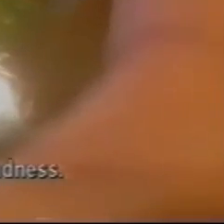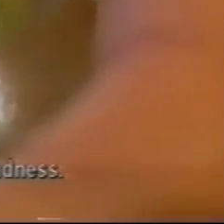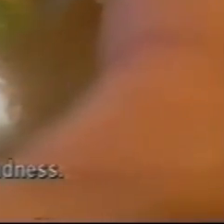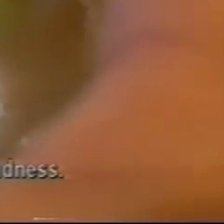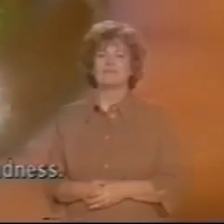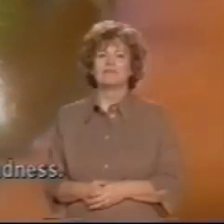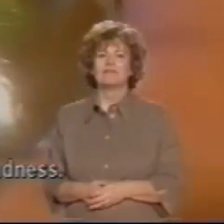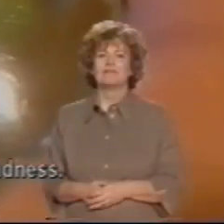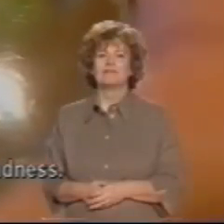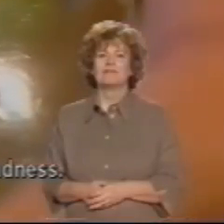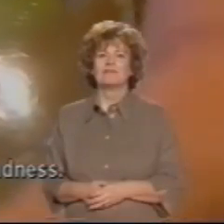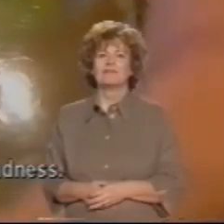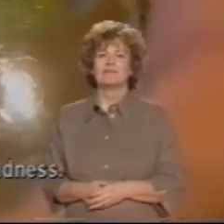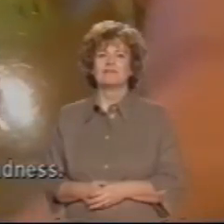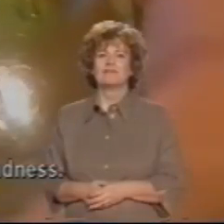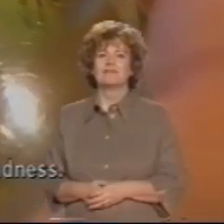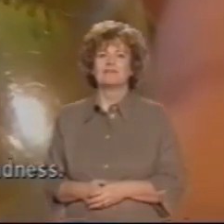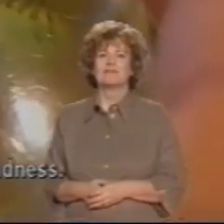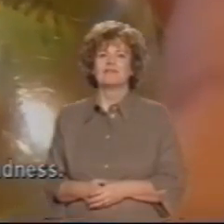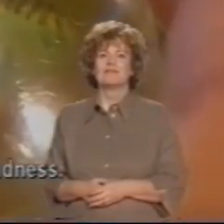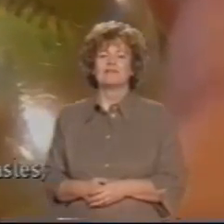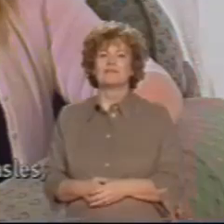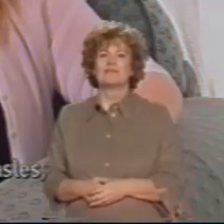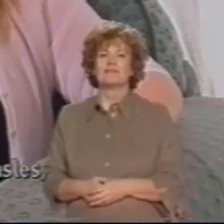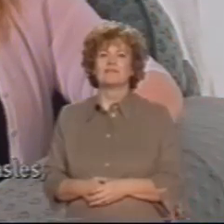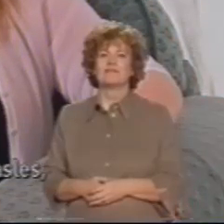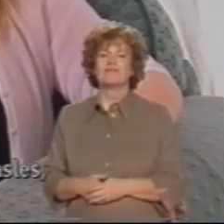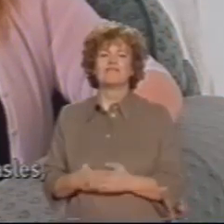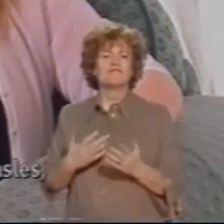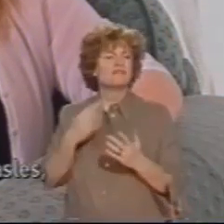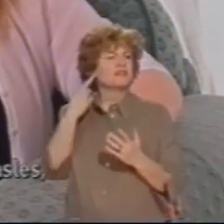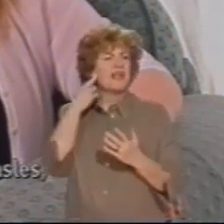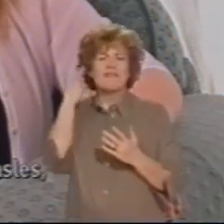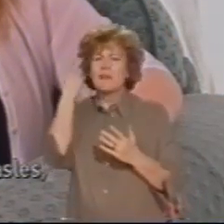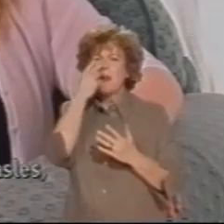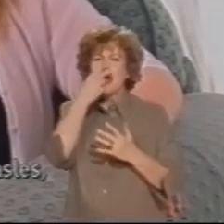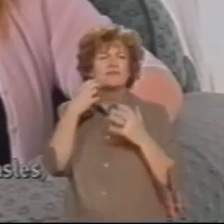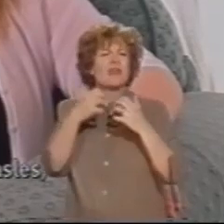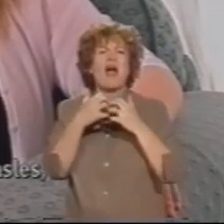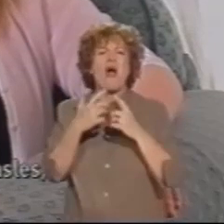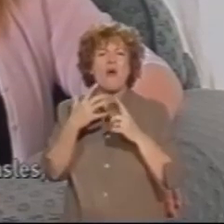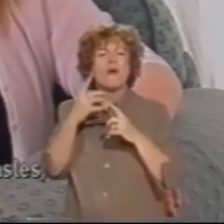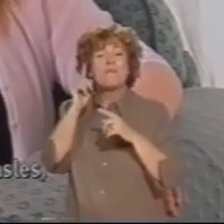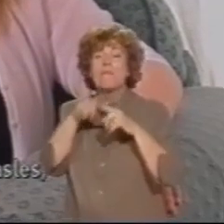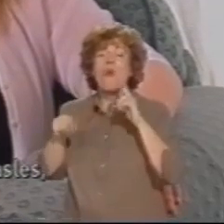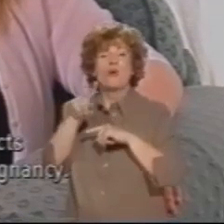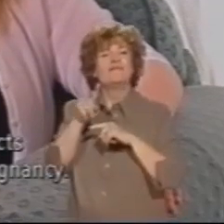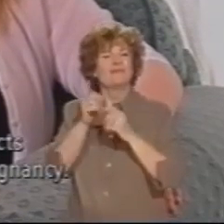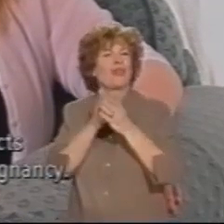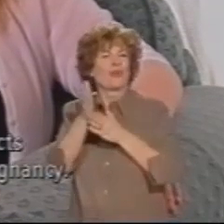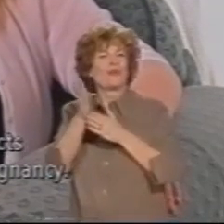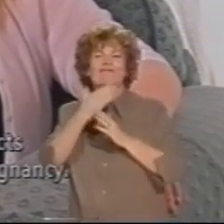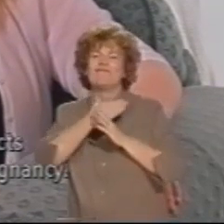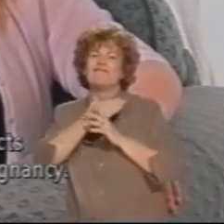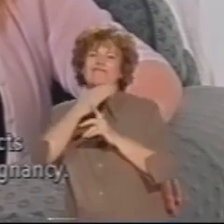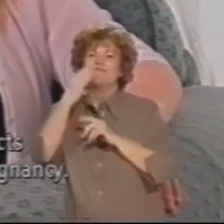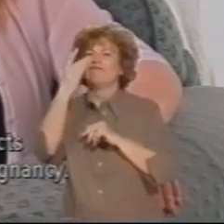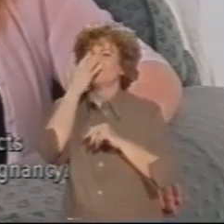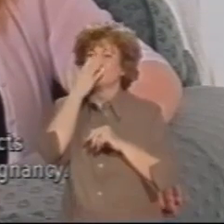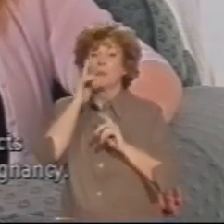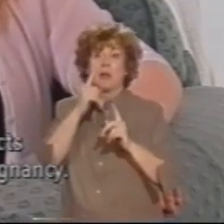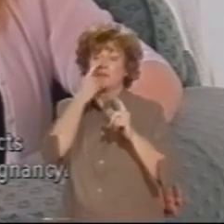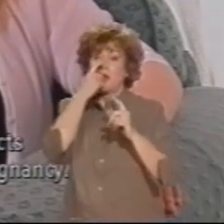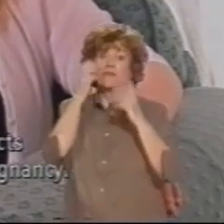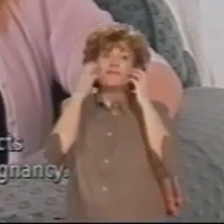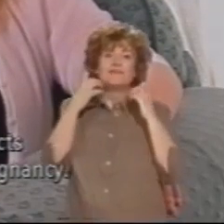Age is probably the largest cause of deafblindness. Other things like rubella, which is German measles, when the mother contracts